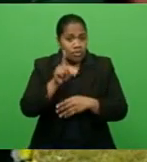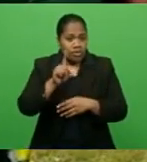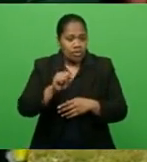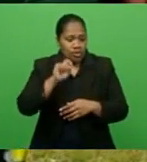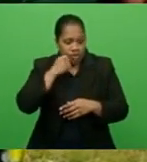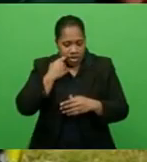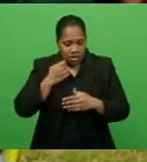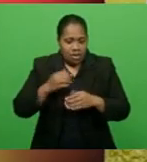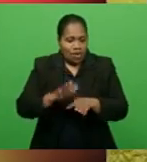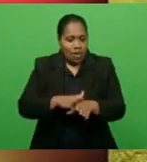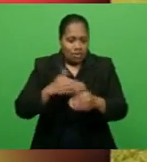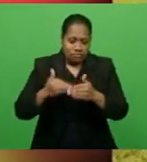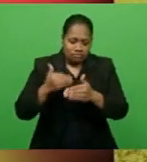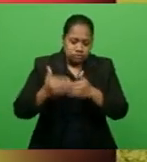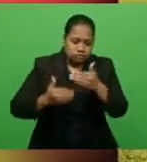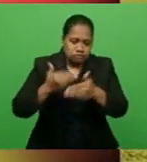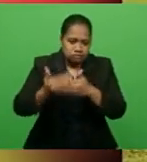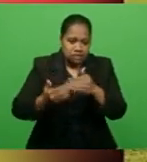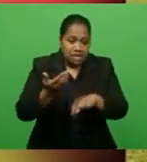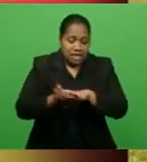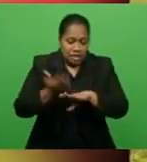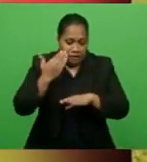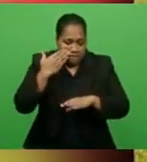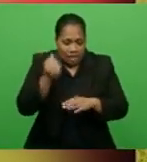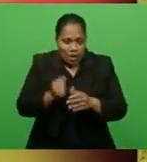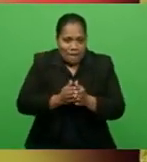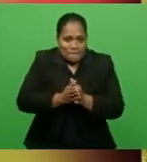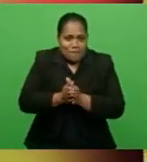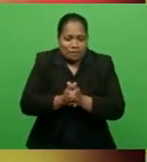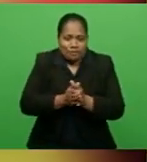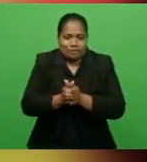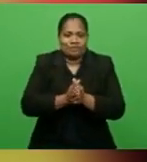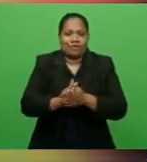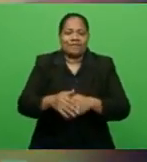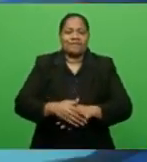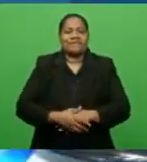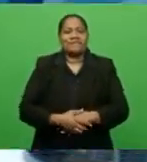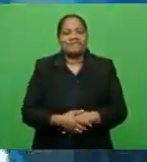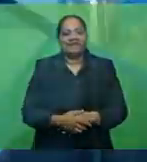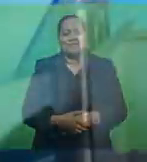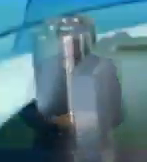long way in her newfound fashion. Venina Rakotonga, FBC News.